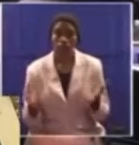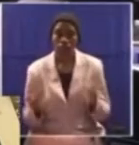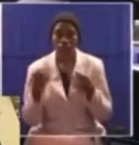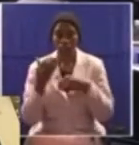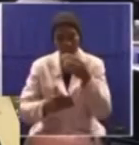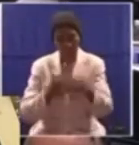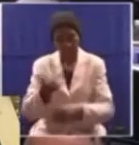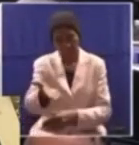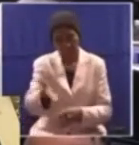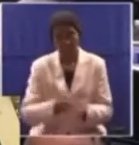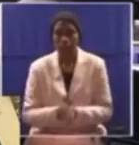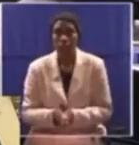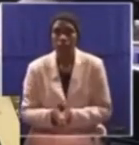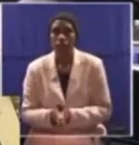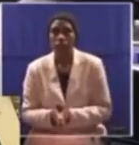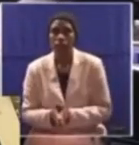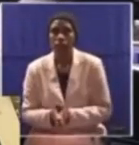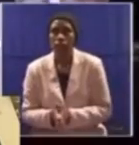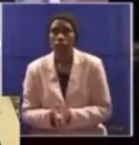Proceed, Honorable Manye.